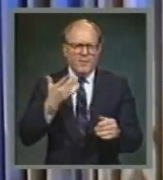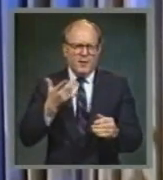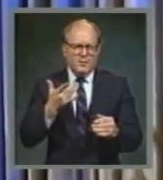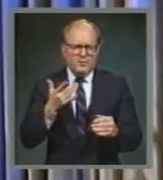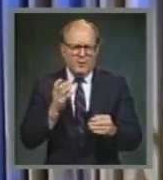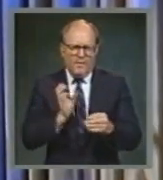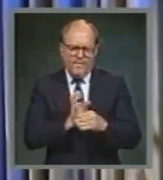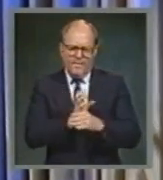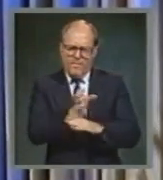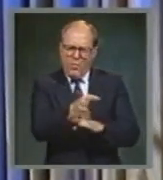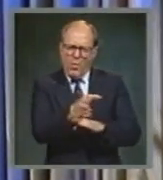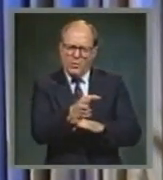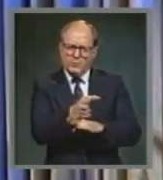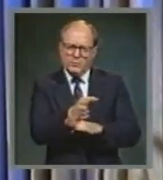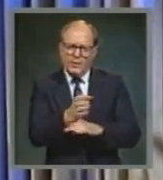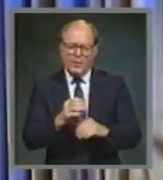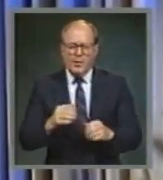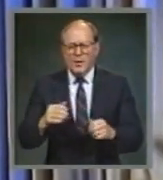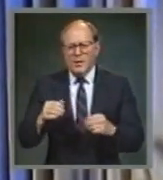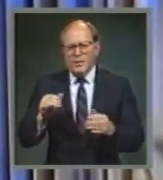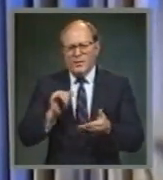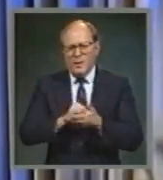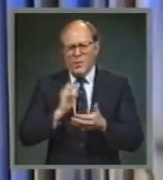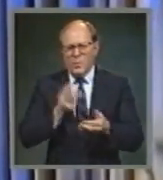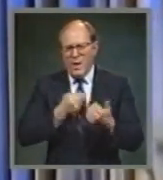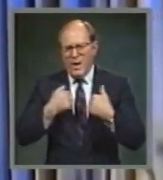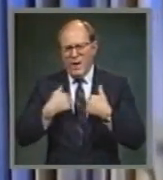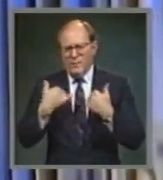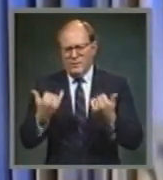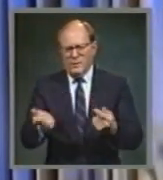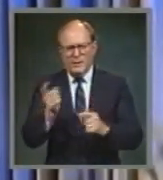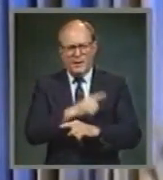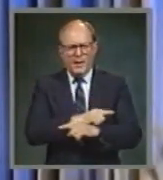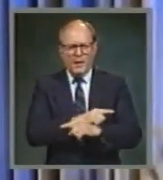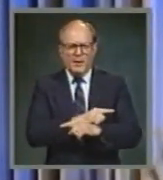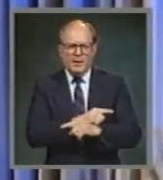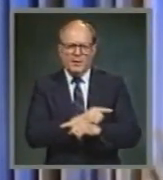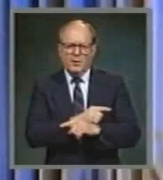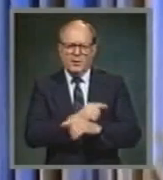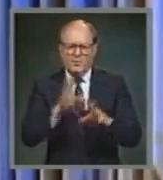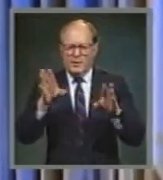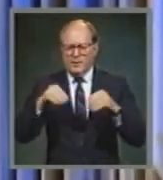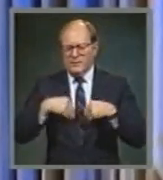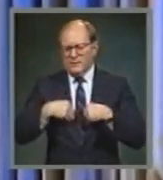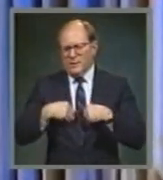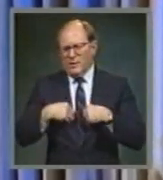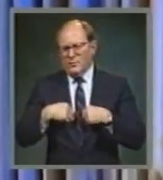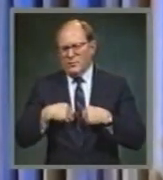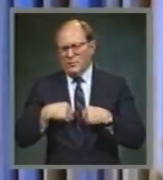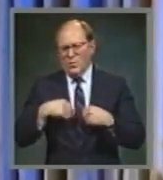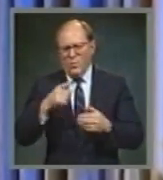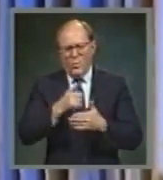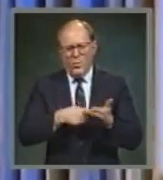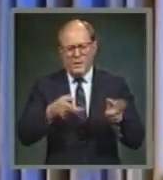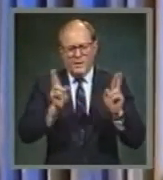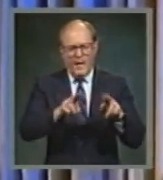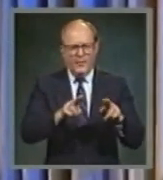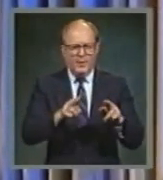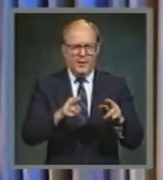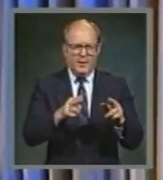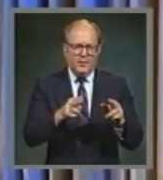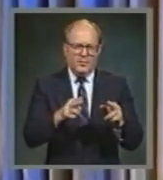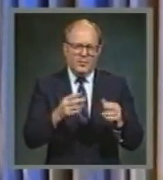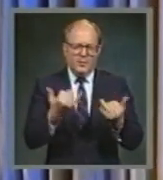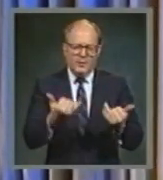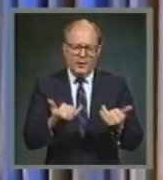we now experience to conform to the dictates of an unbelieving social order or to be